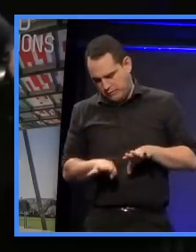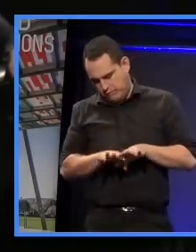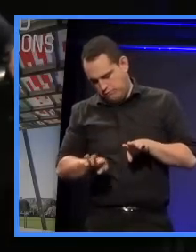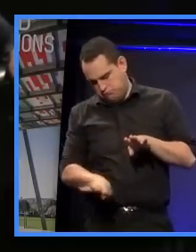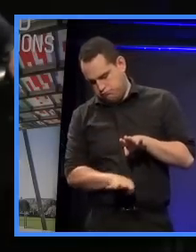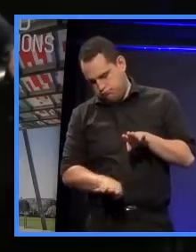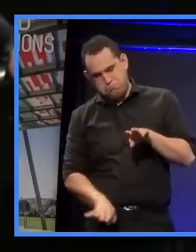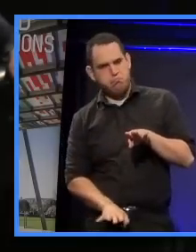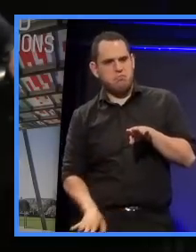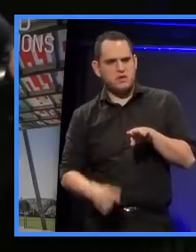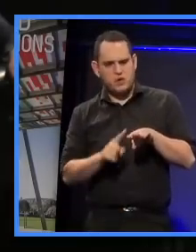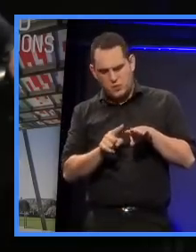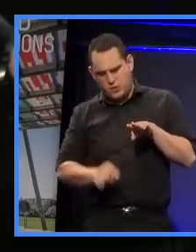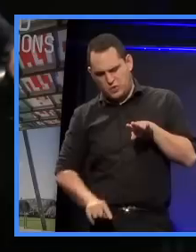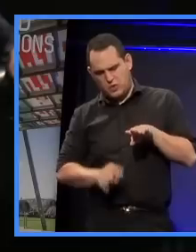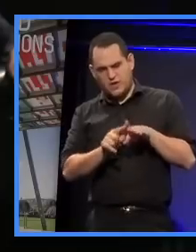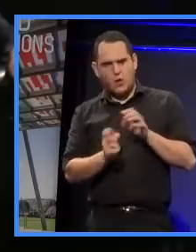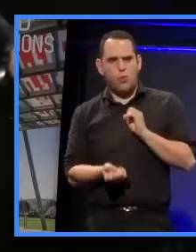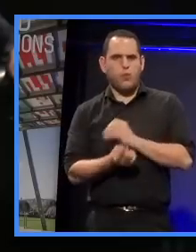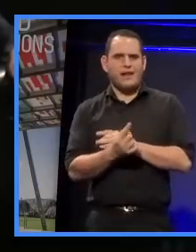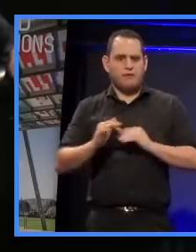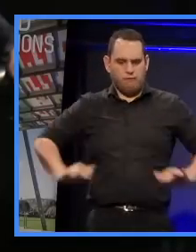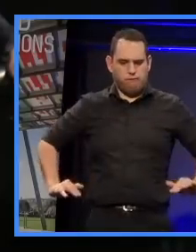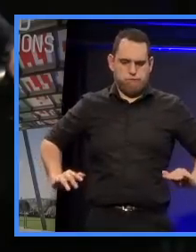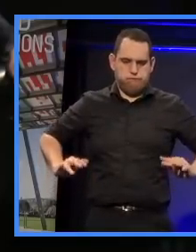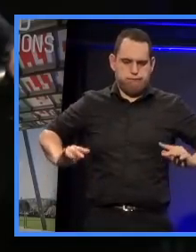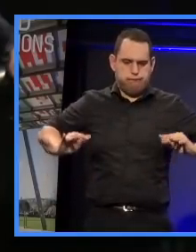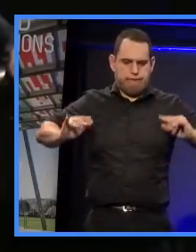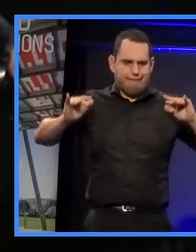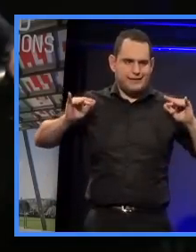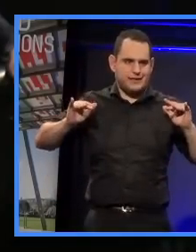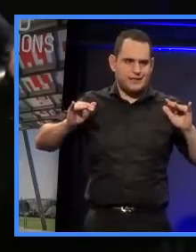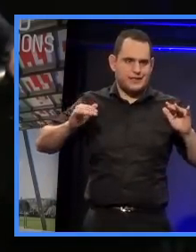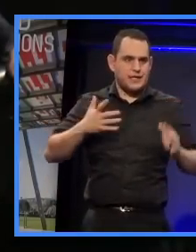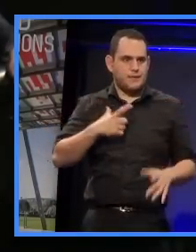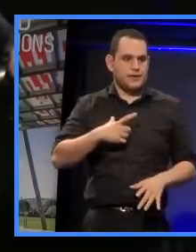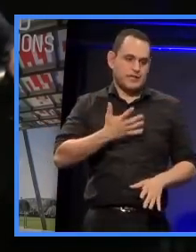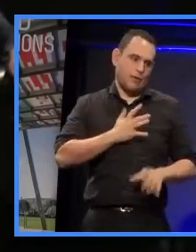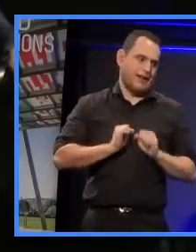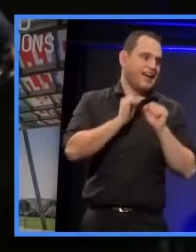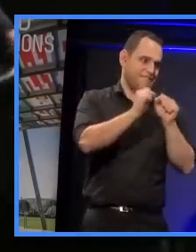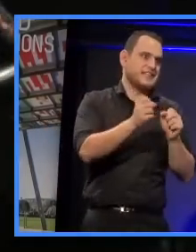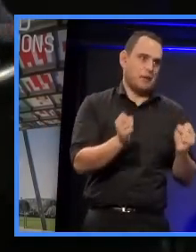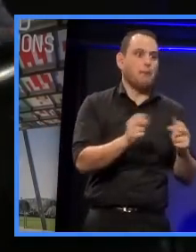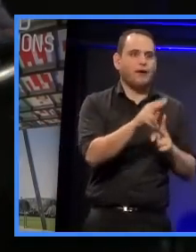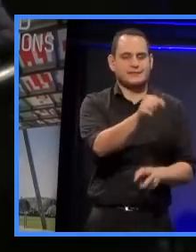this. But I would love to get over to Paris.